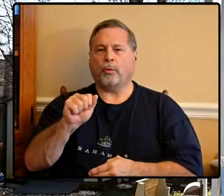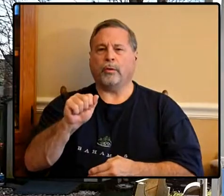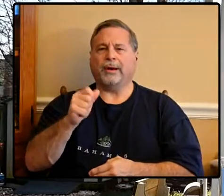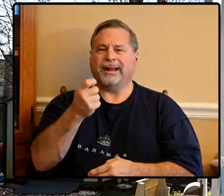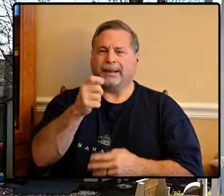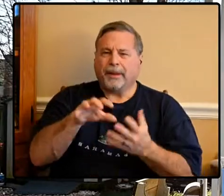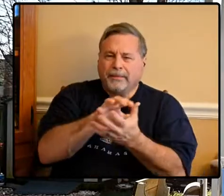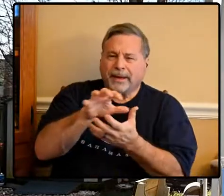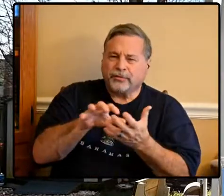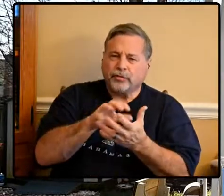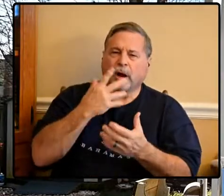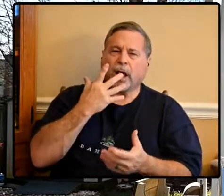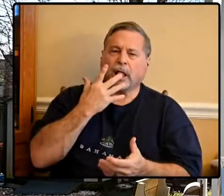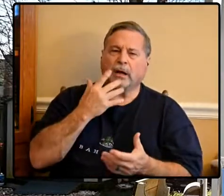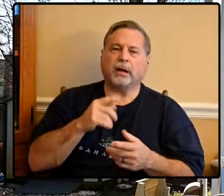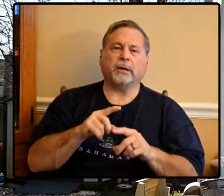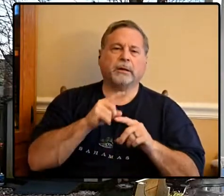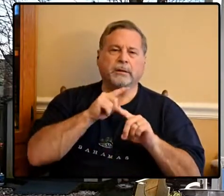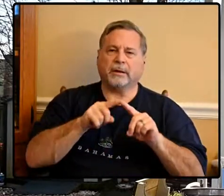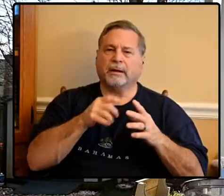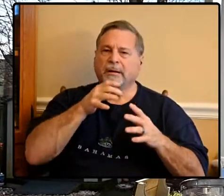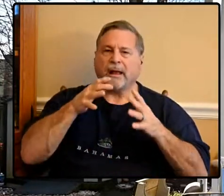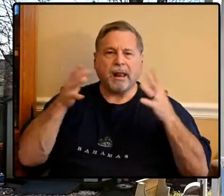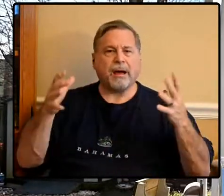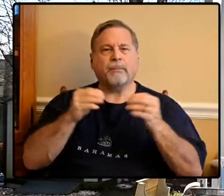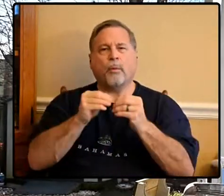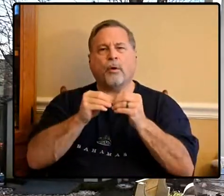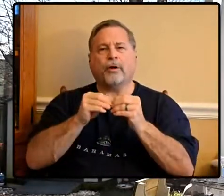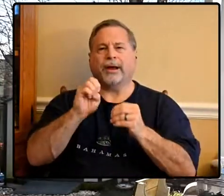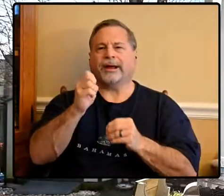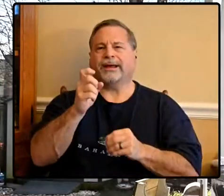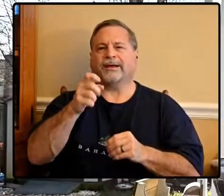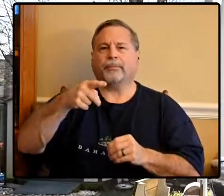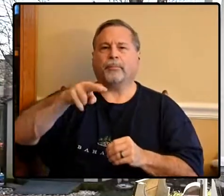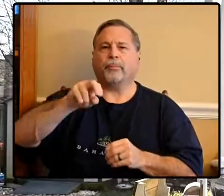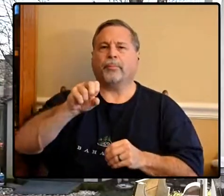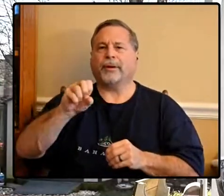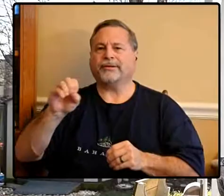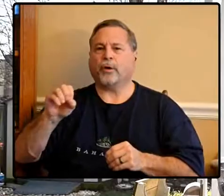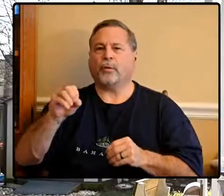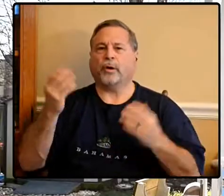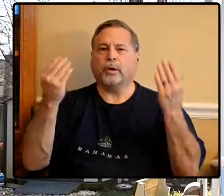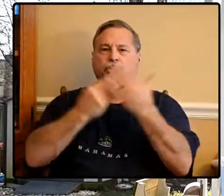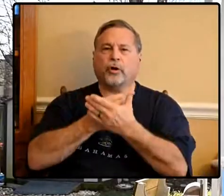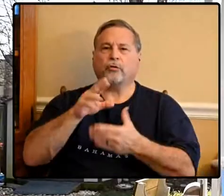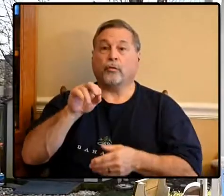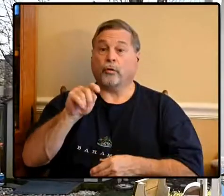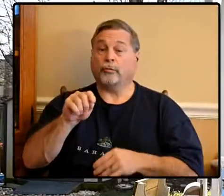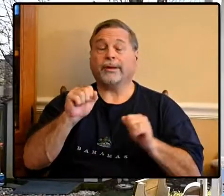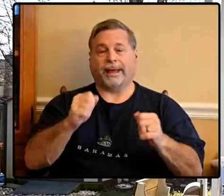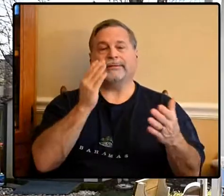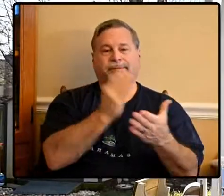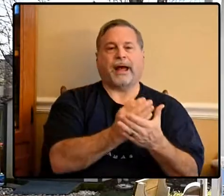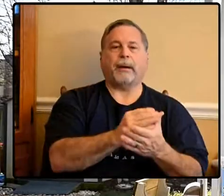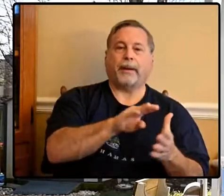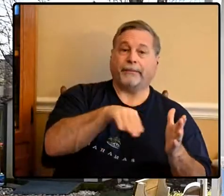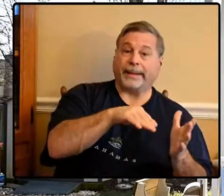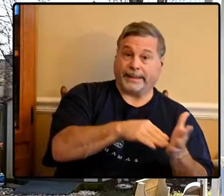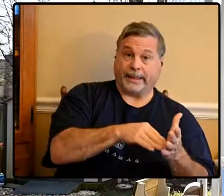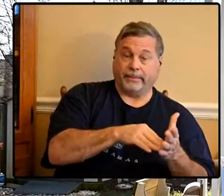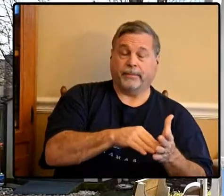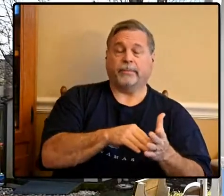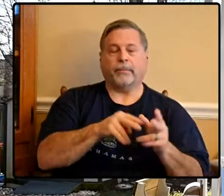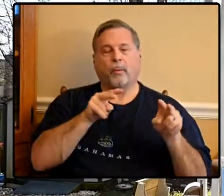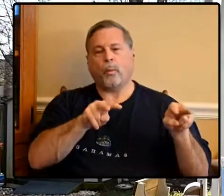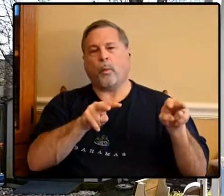color in it but not a lot that's more for like an espresso or a very dark roast you could have stopped at a medium roast but again